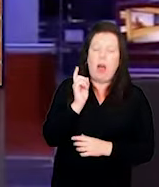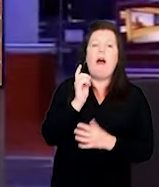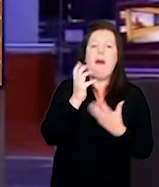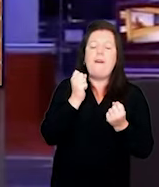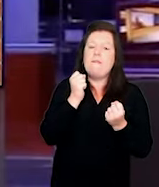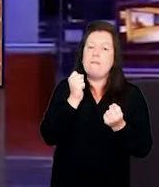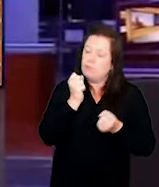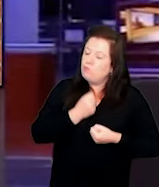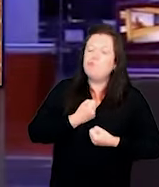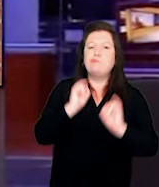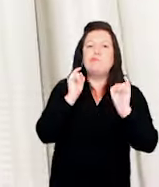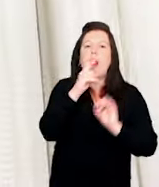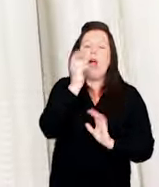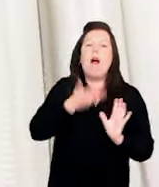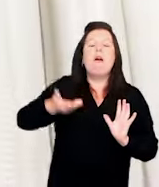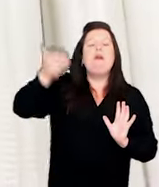lie.